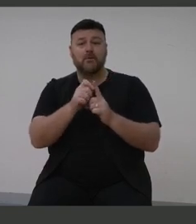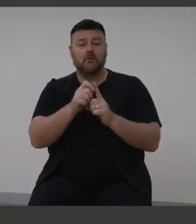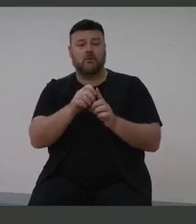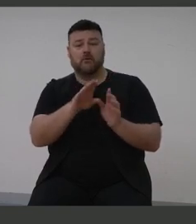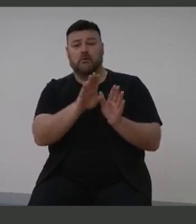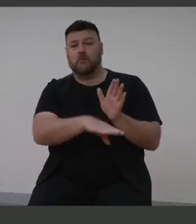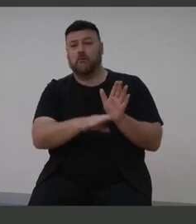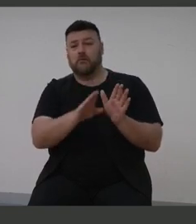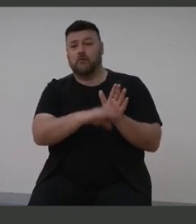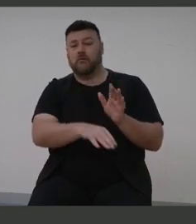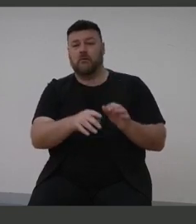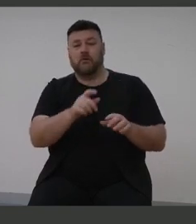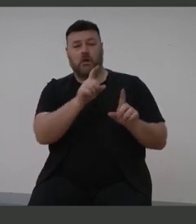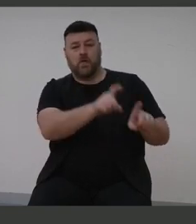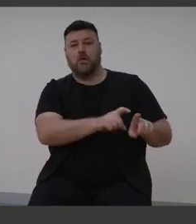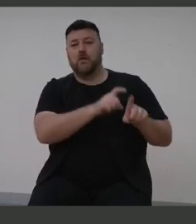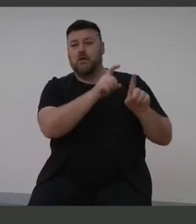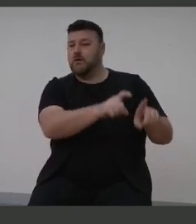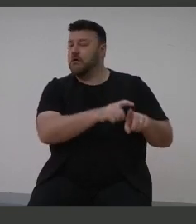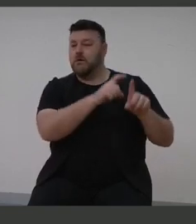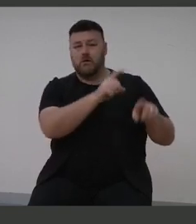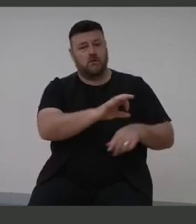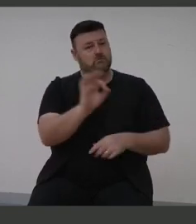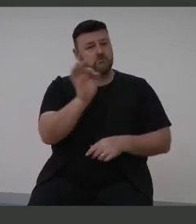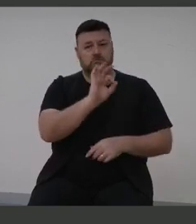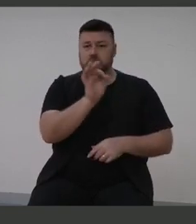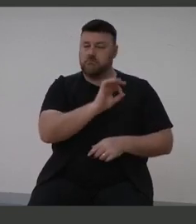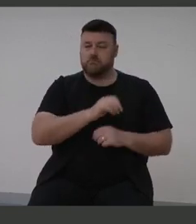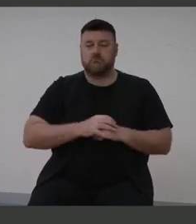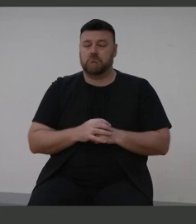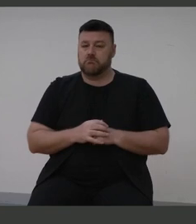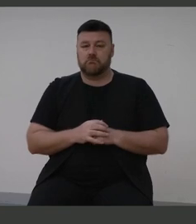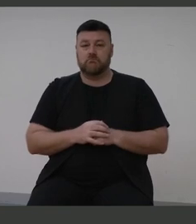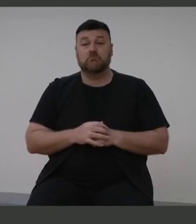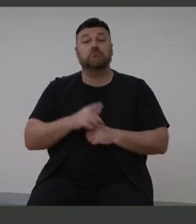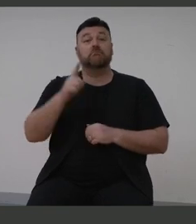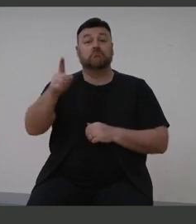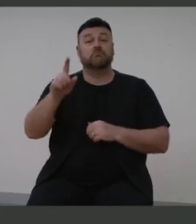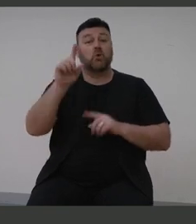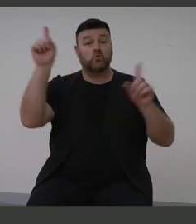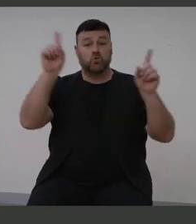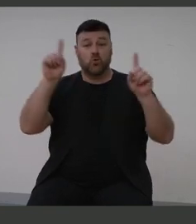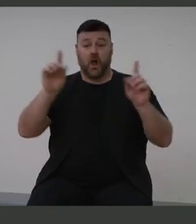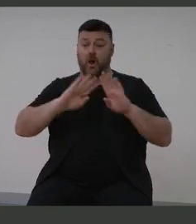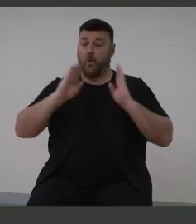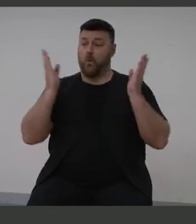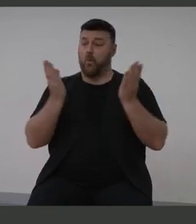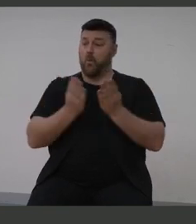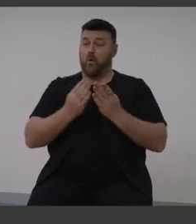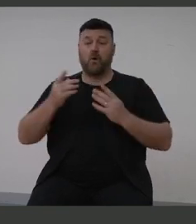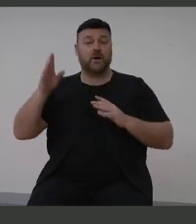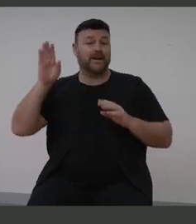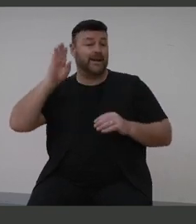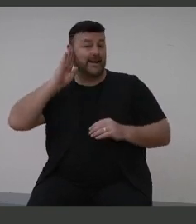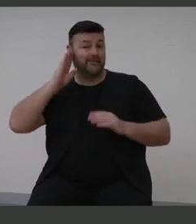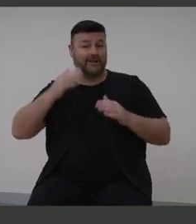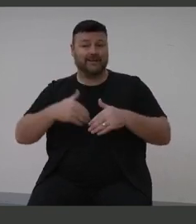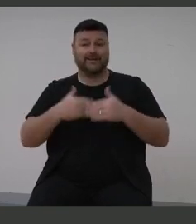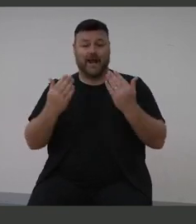dust on the shelves. For today, it's World Hearing Day, March 3rd, 2021.